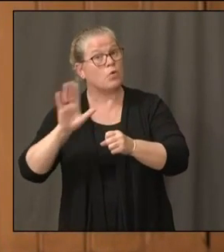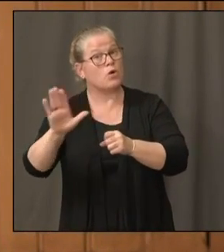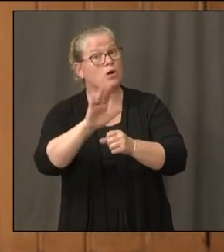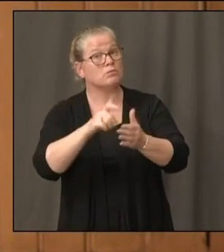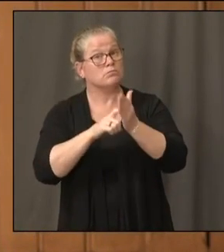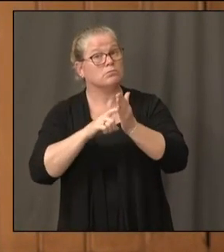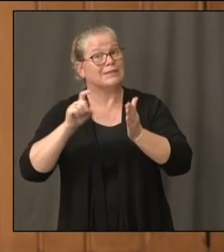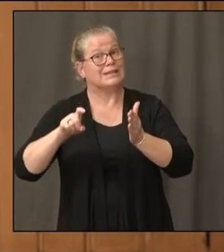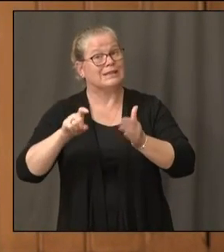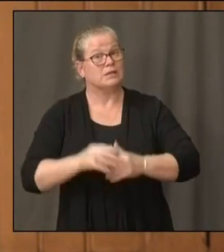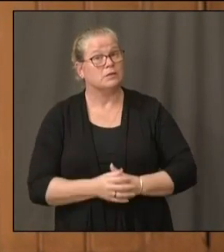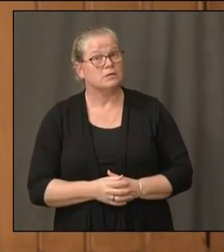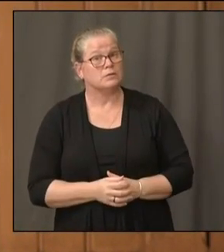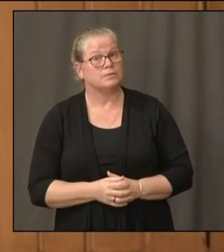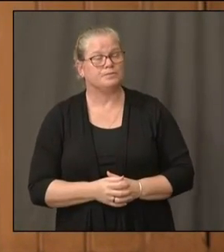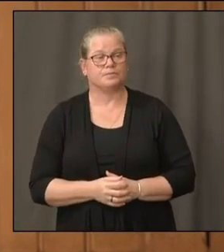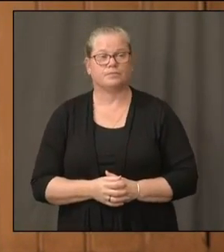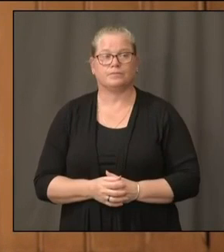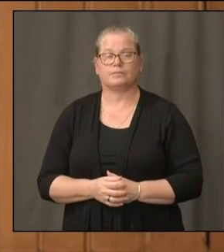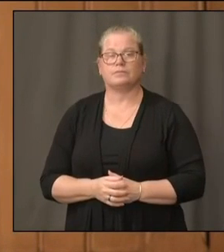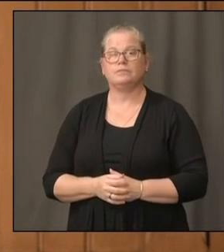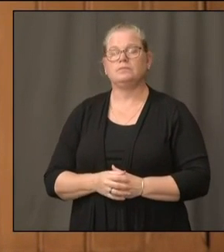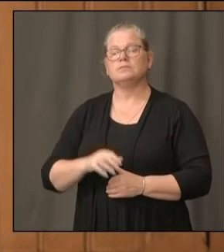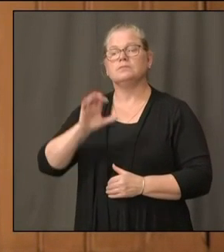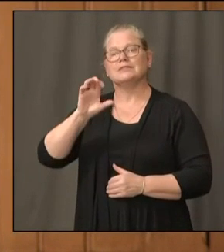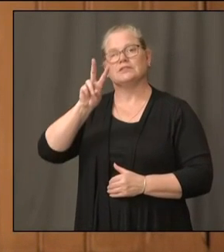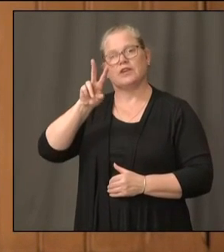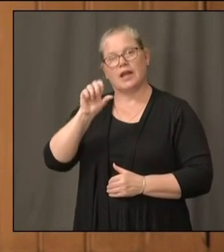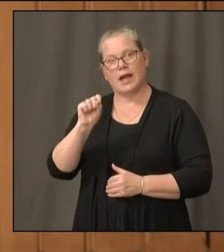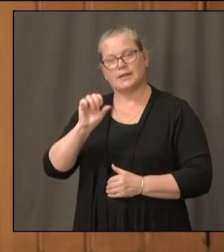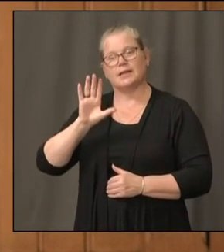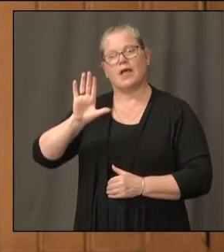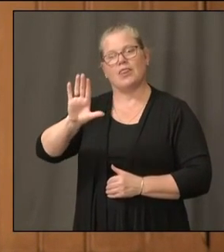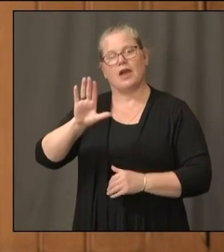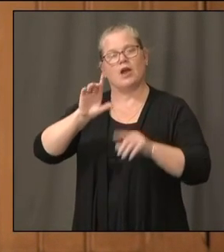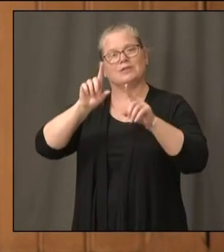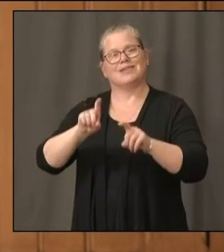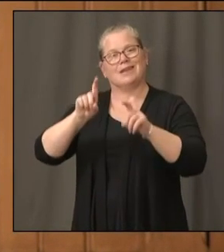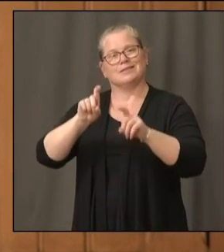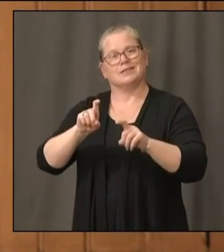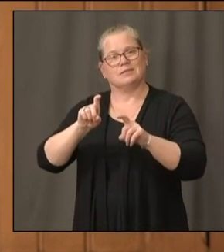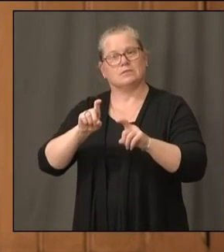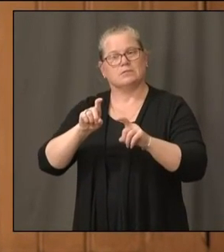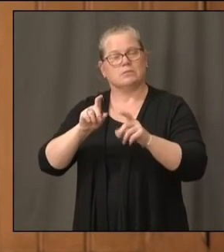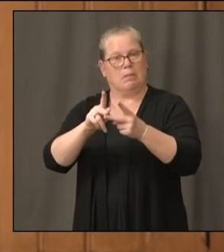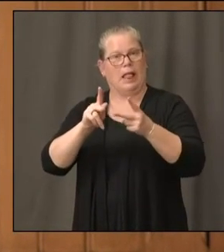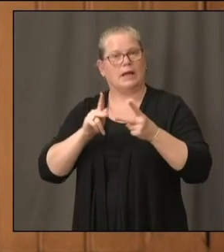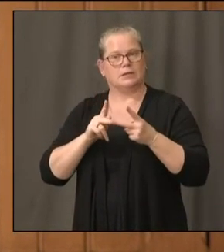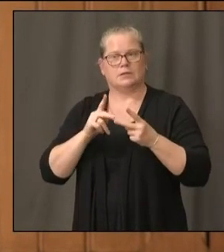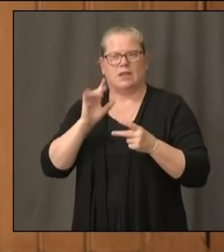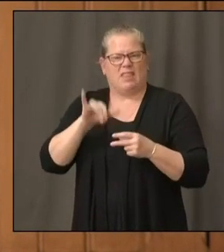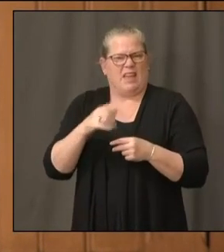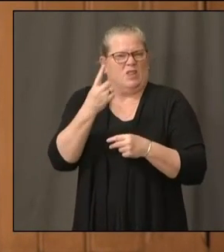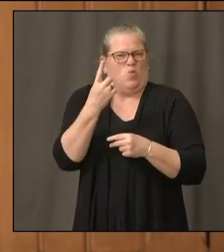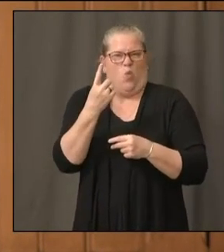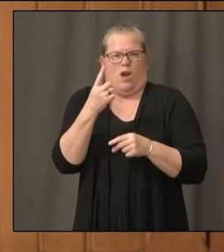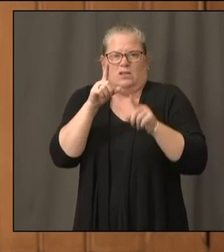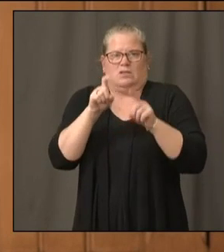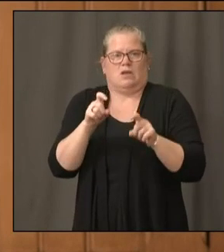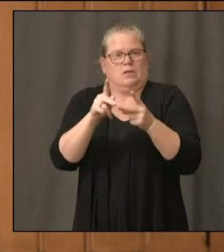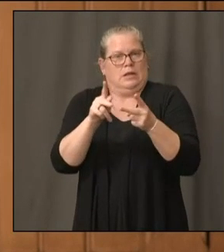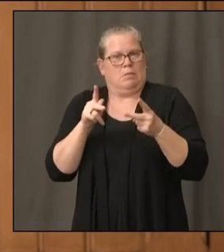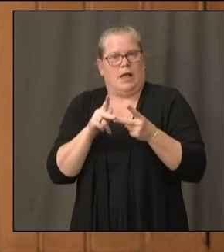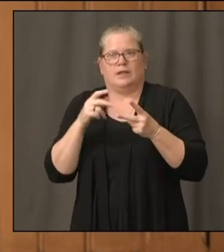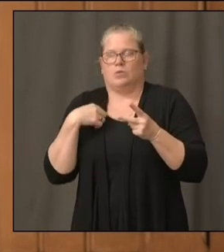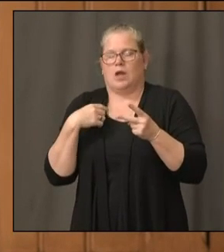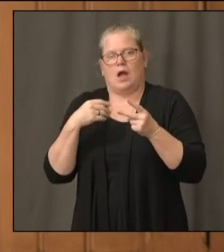Well, CVS, in their retail testing capabilities, is just one of the many testing partners we have in the state. So, we